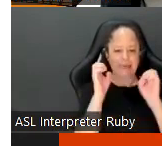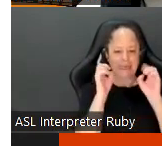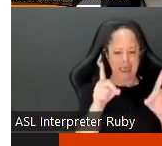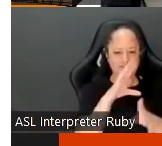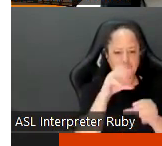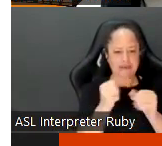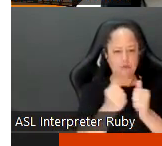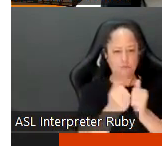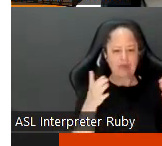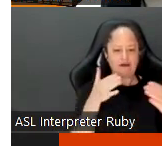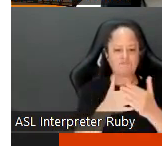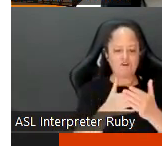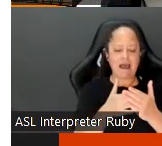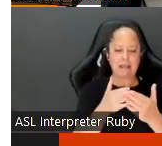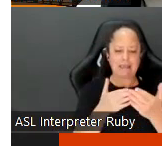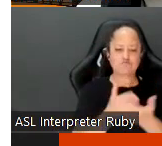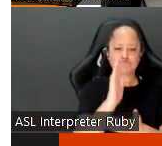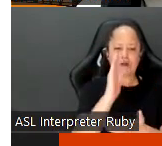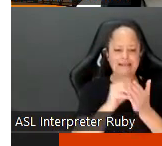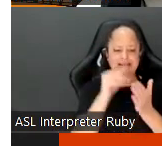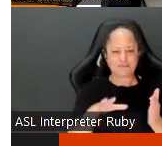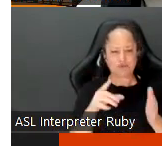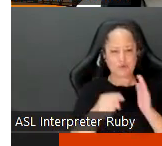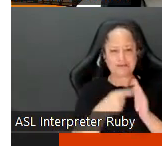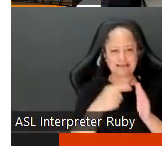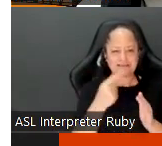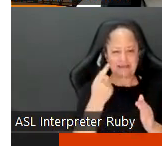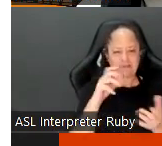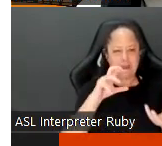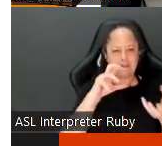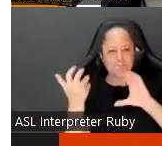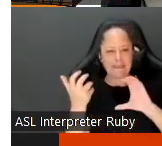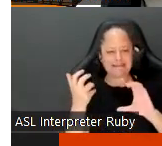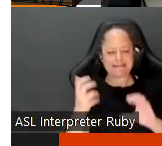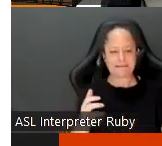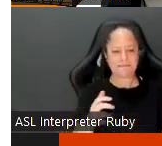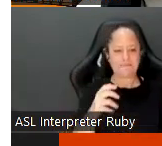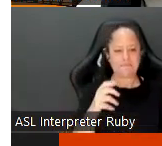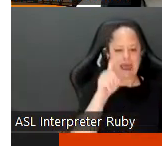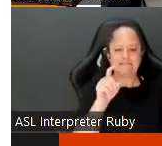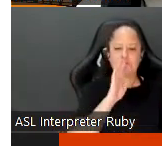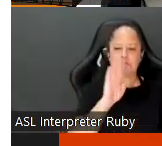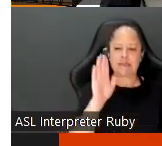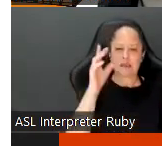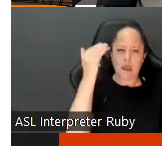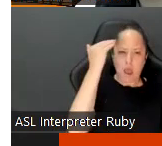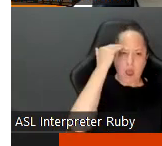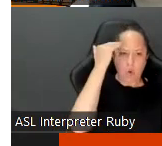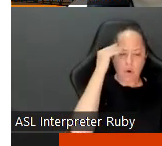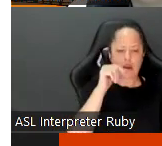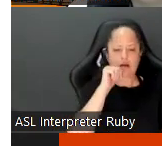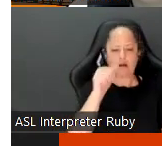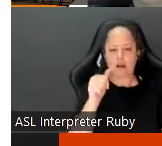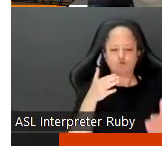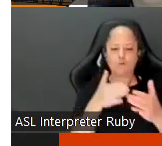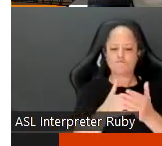without violating students rights and sometimes it just gets a little messy around the edges but i think we have to be really aware that we that we are not to